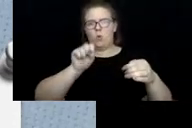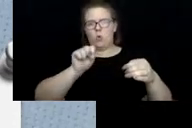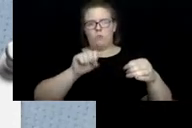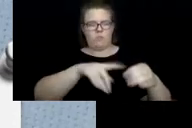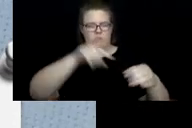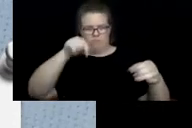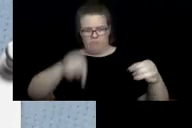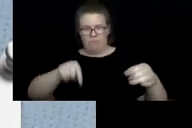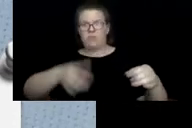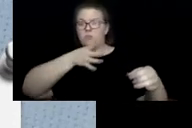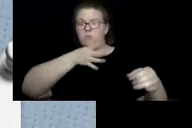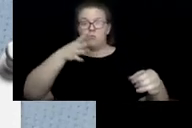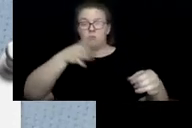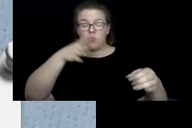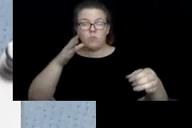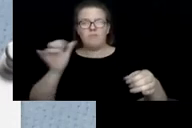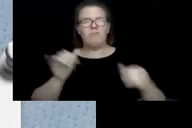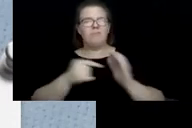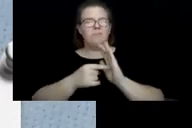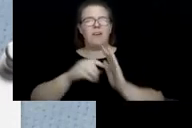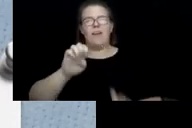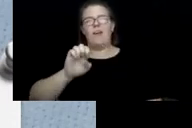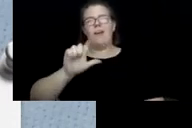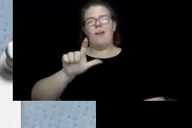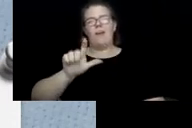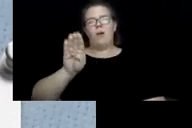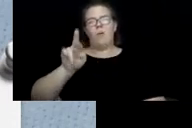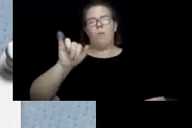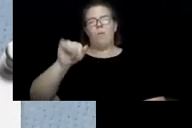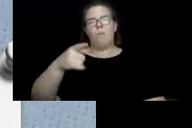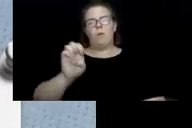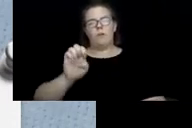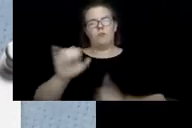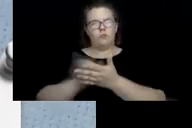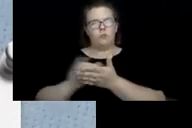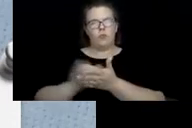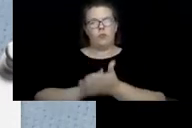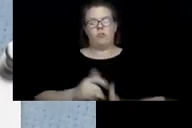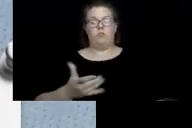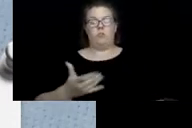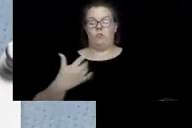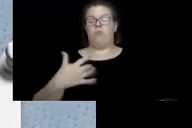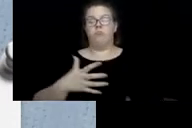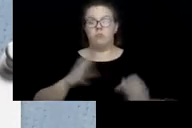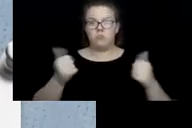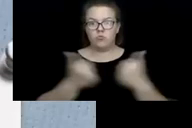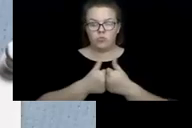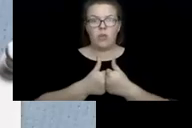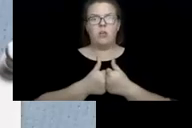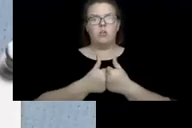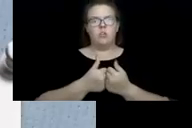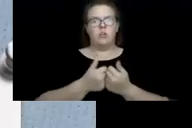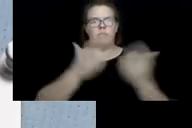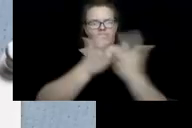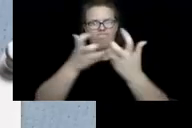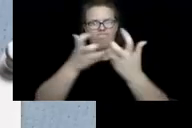in called Elbridge, New York. So it is challenging to meet the needs